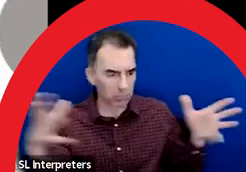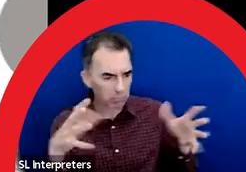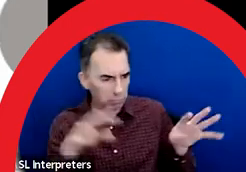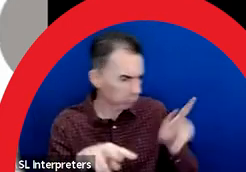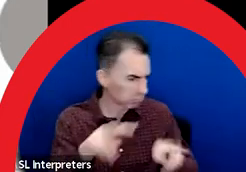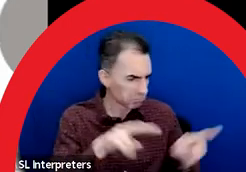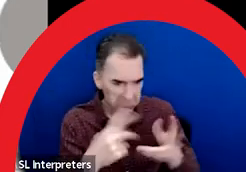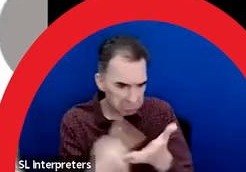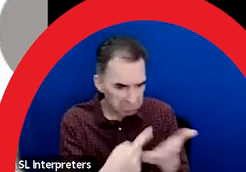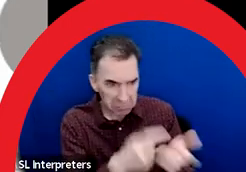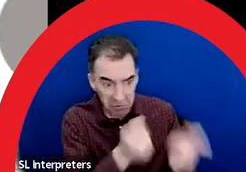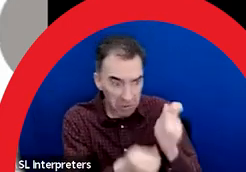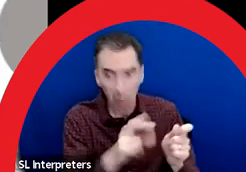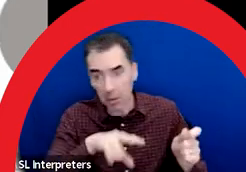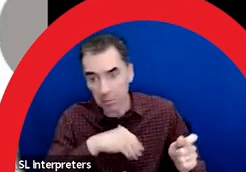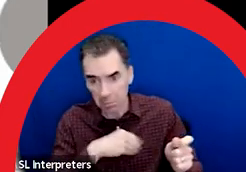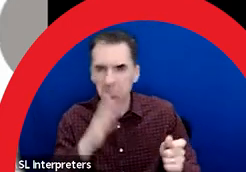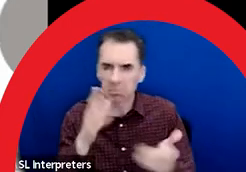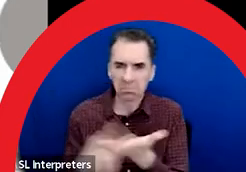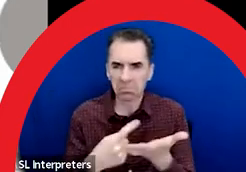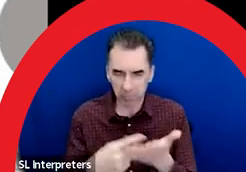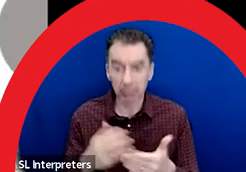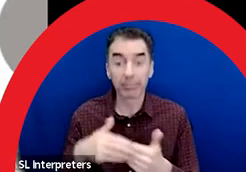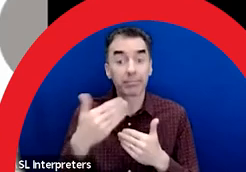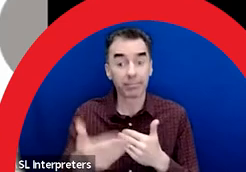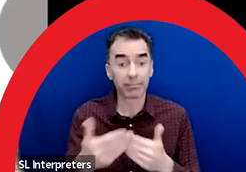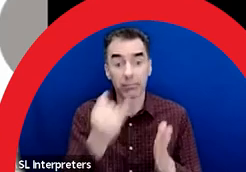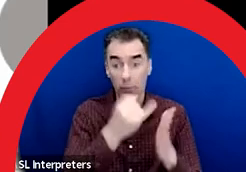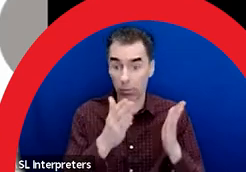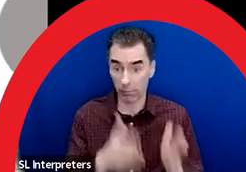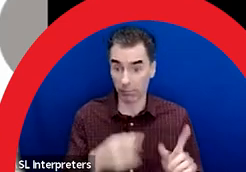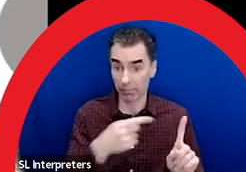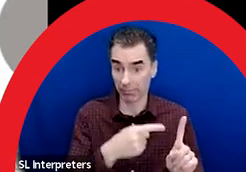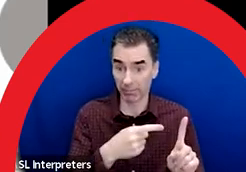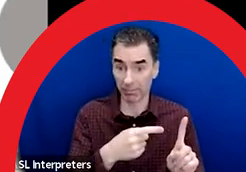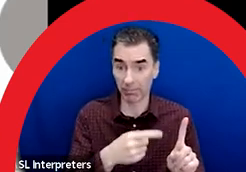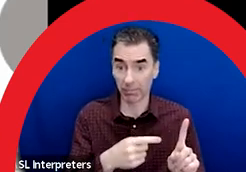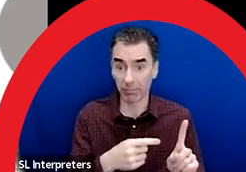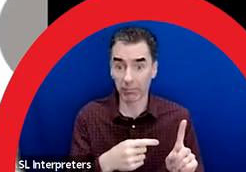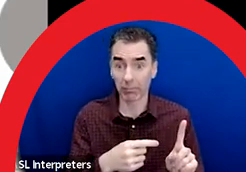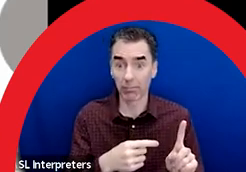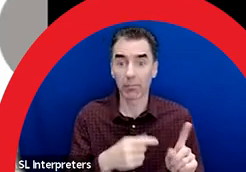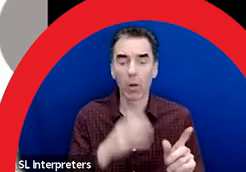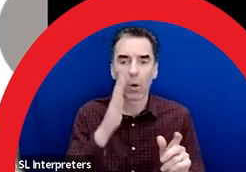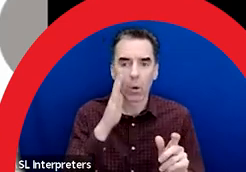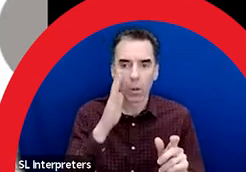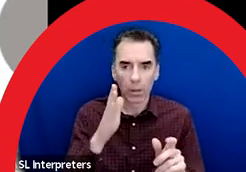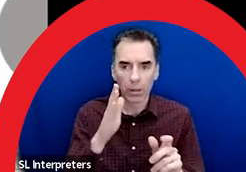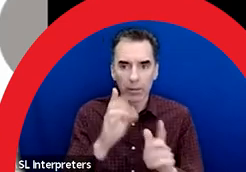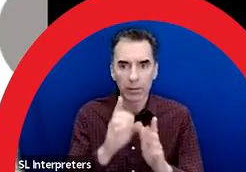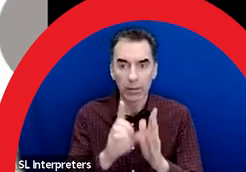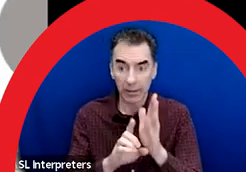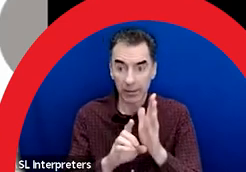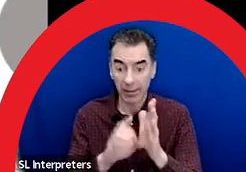Next. The artist will proceed with a design, sorry, develop design and installation